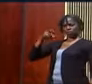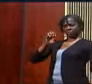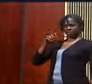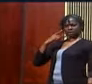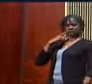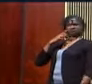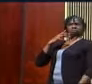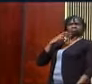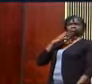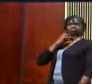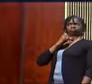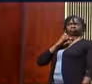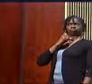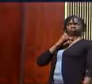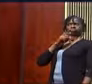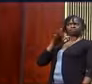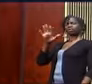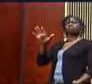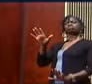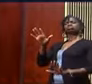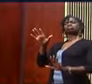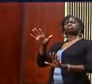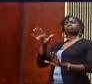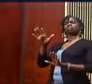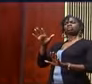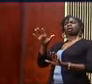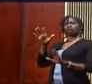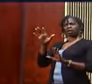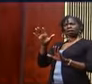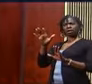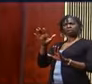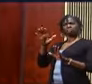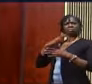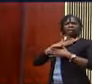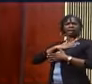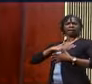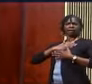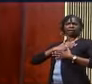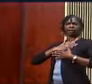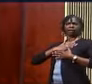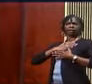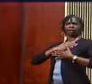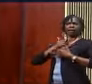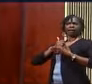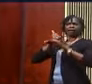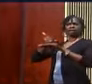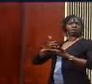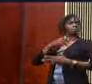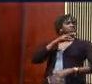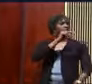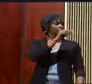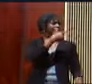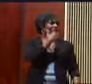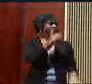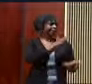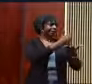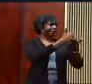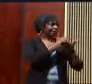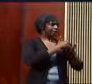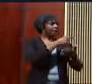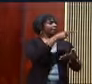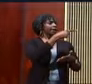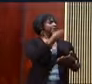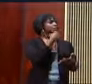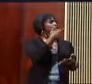to gently correct him. I said, well, well, I'm glad I could help. He said, I didn't say help. He said, you didn't help me. Your prayer